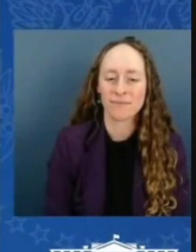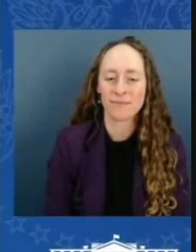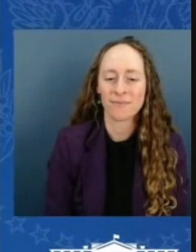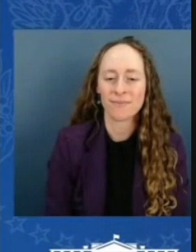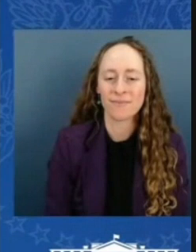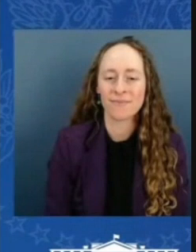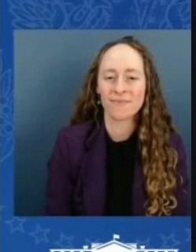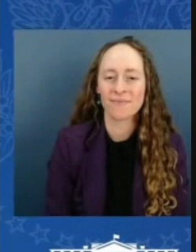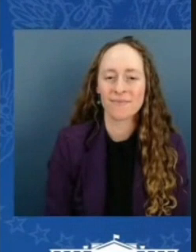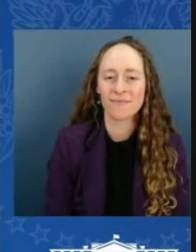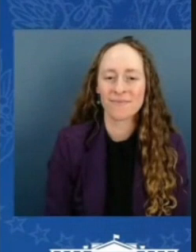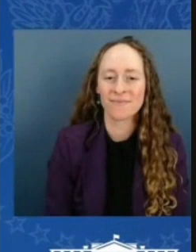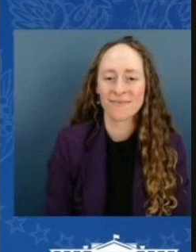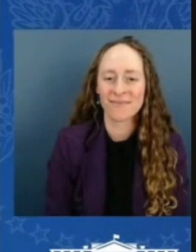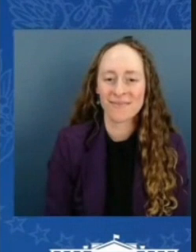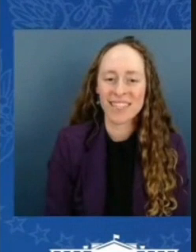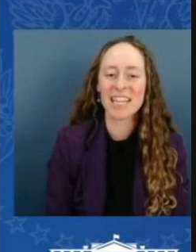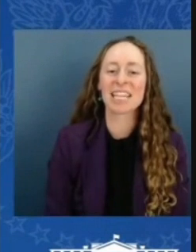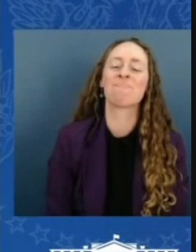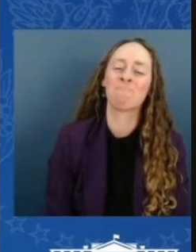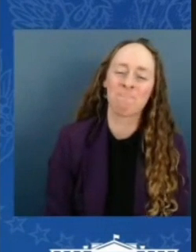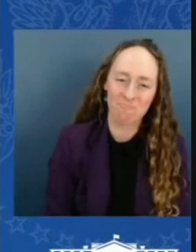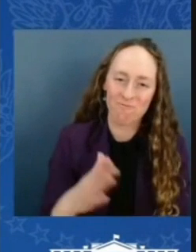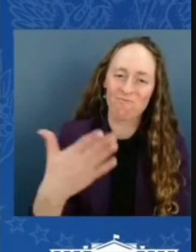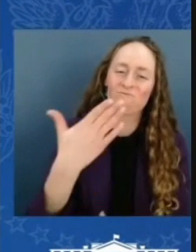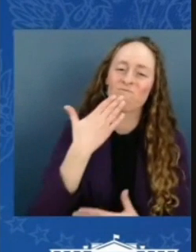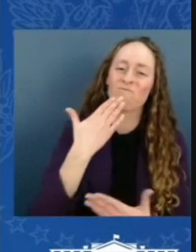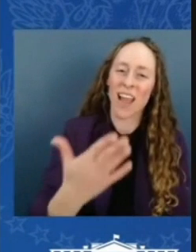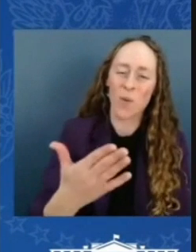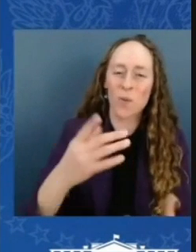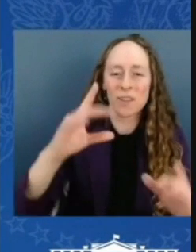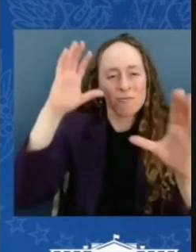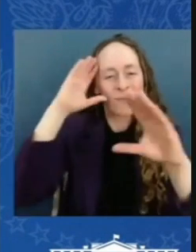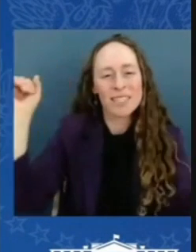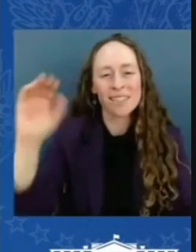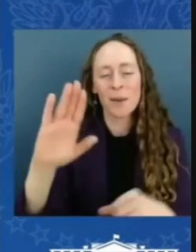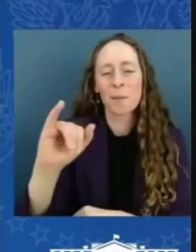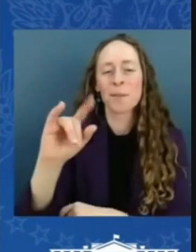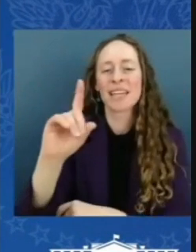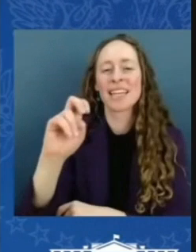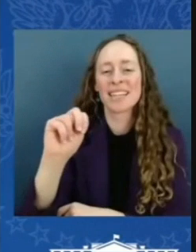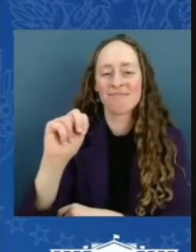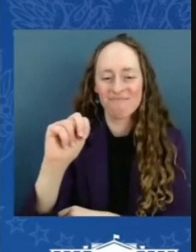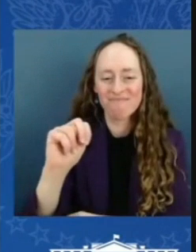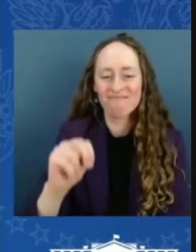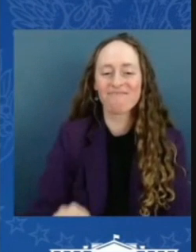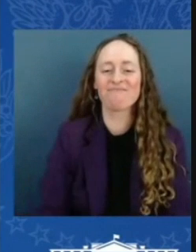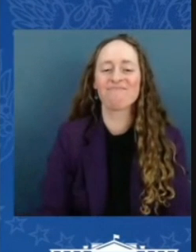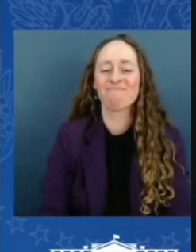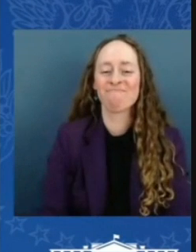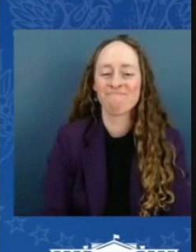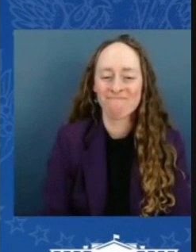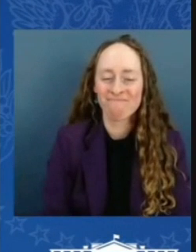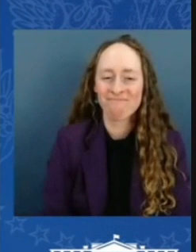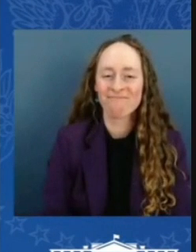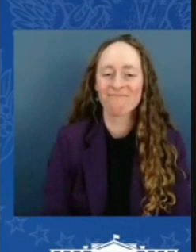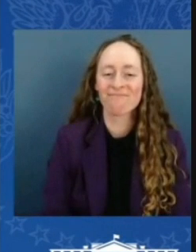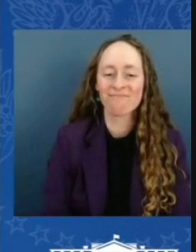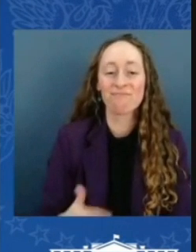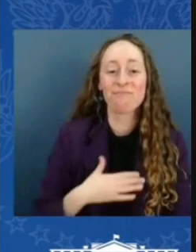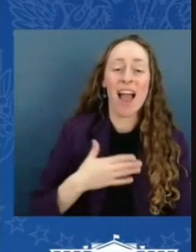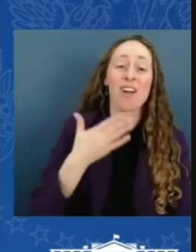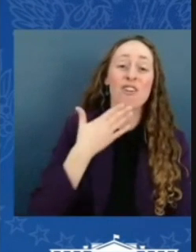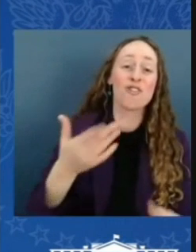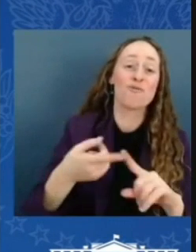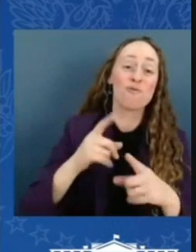Thank you. President Biden. To my good friend, Dr. Biden and distinguished guests.